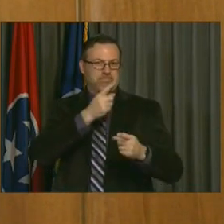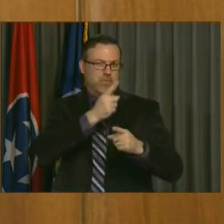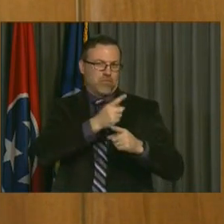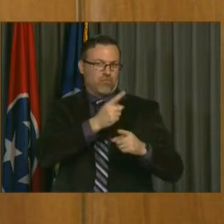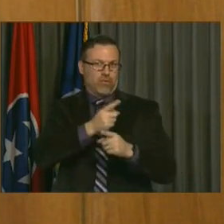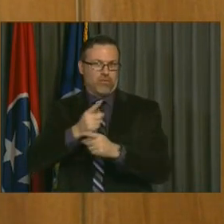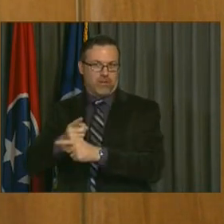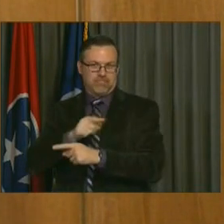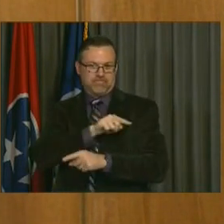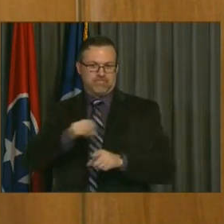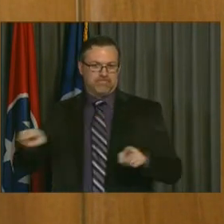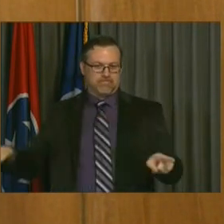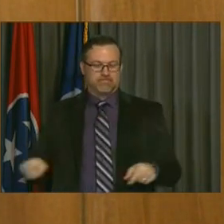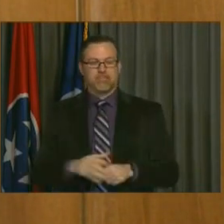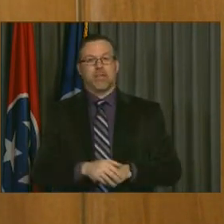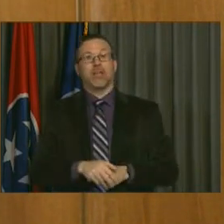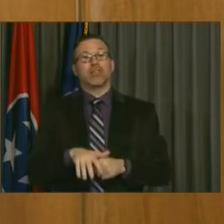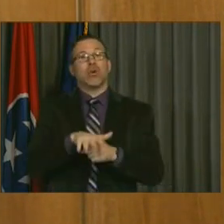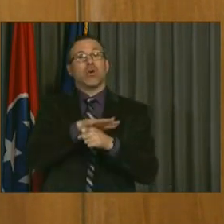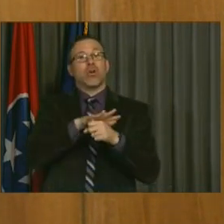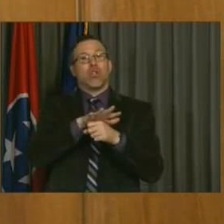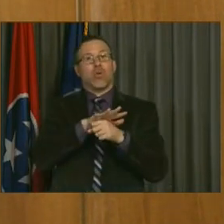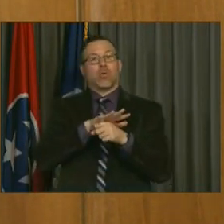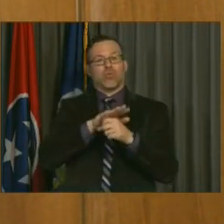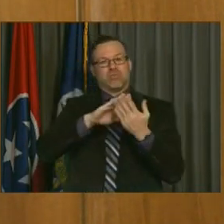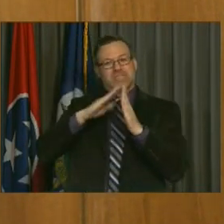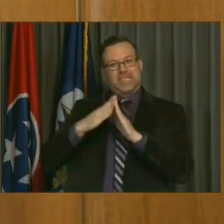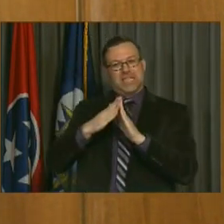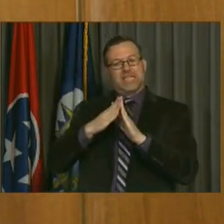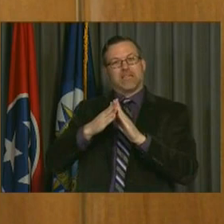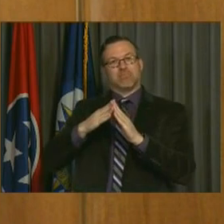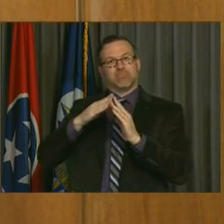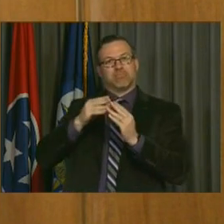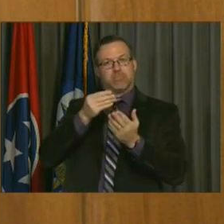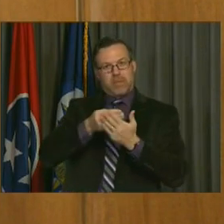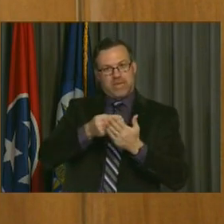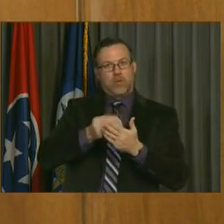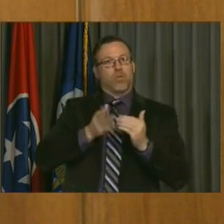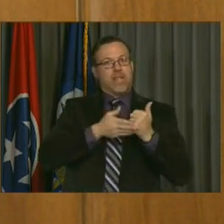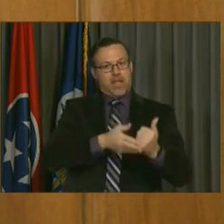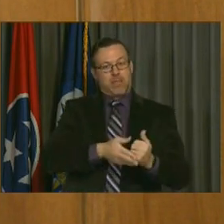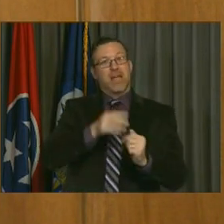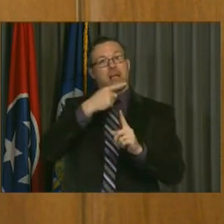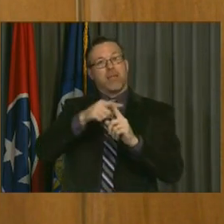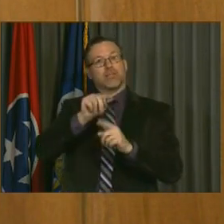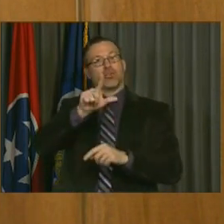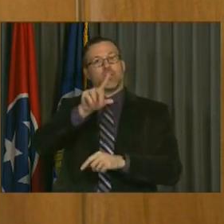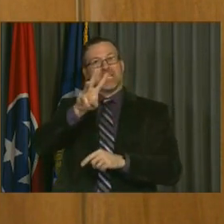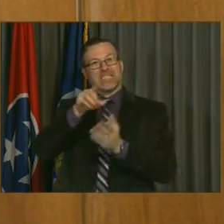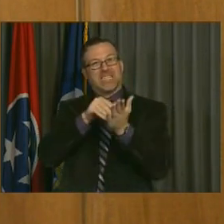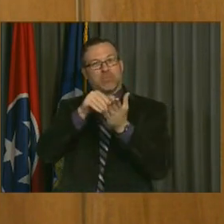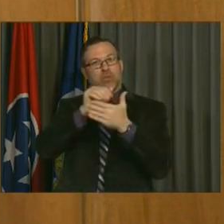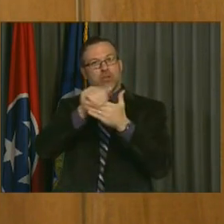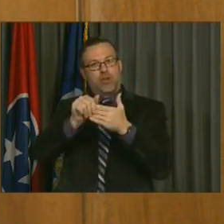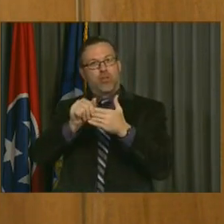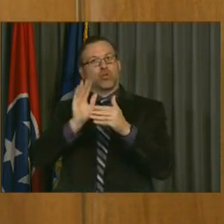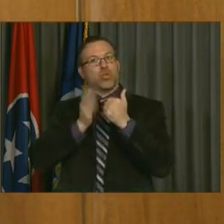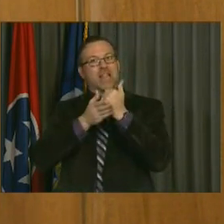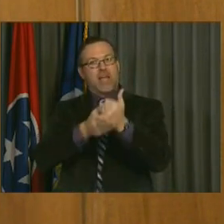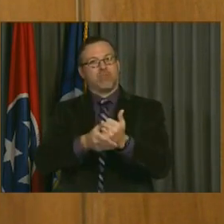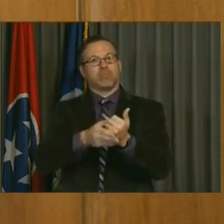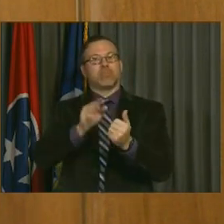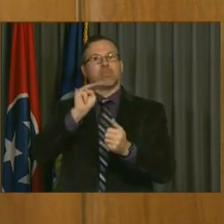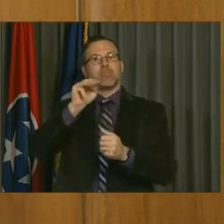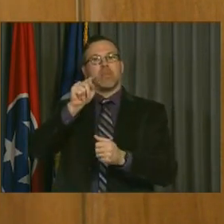in addition to the Local Government Relief Fund, there is also $26 million available in funding for MNPS to